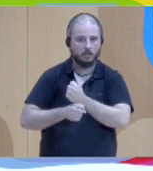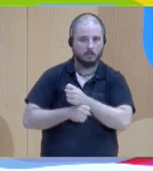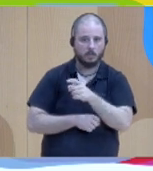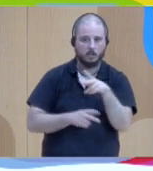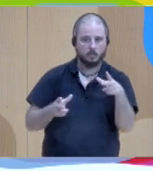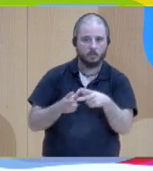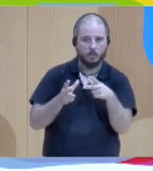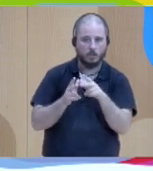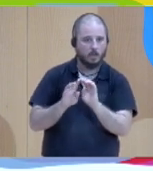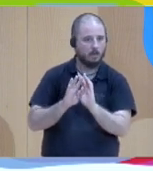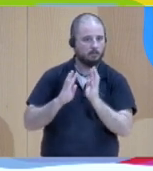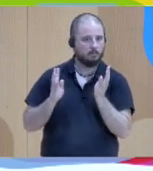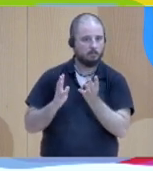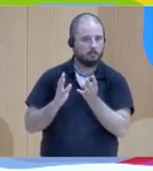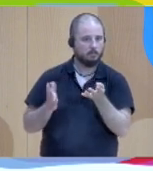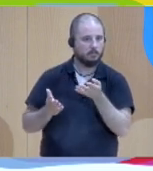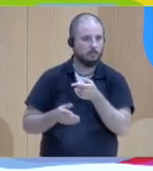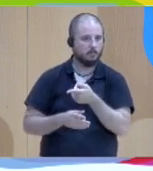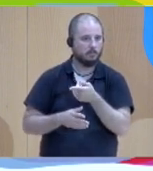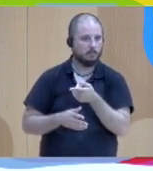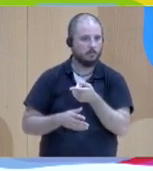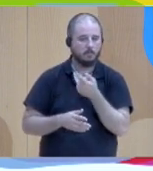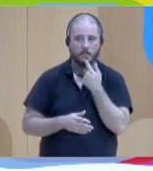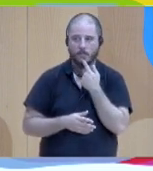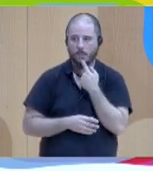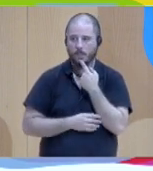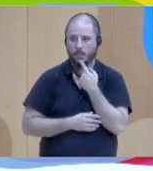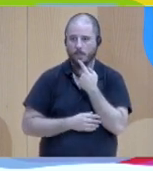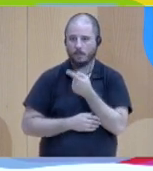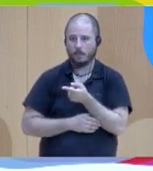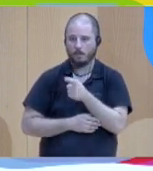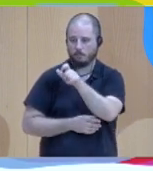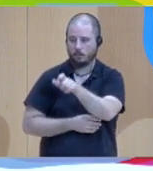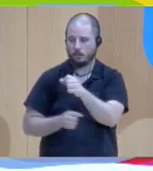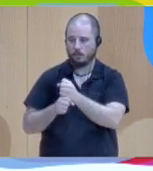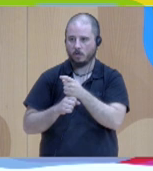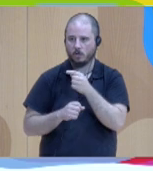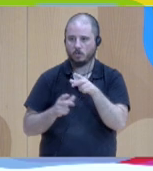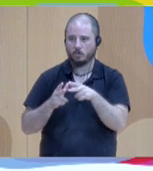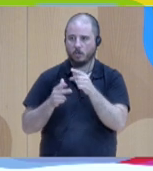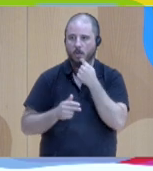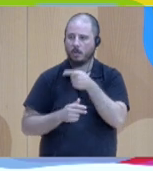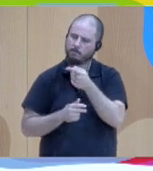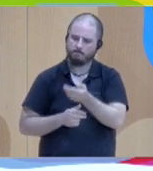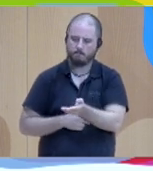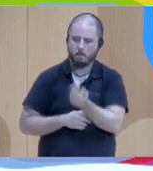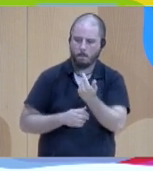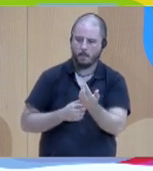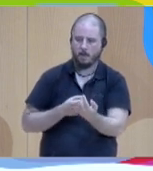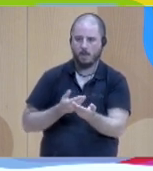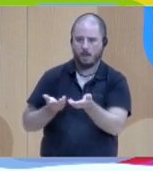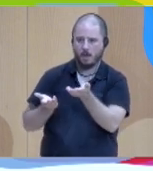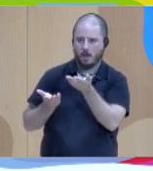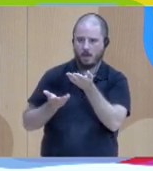our help because we have these very critical cases we have these worrying cases and we call you and you say we have no time